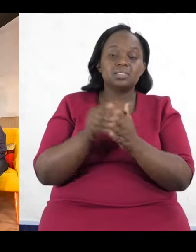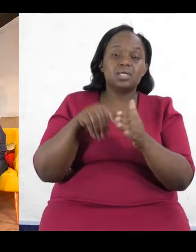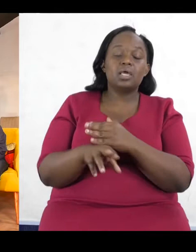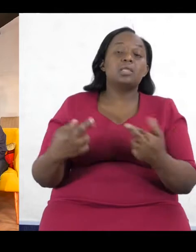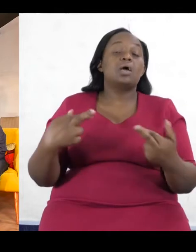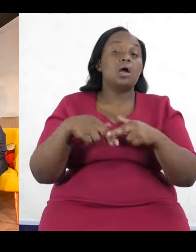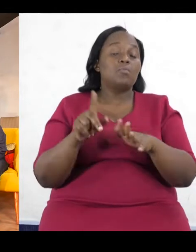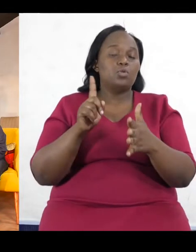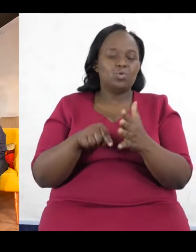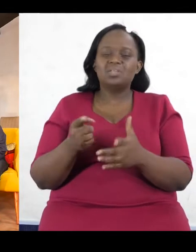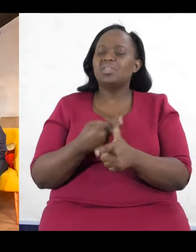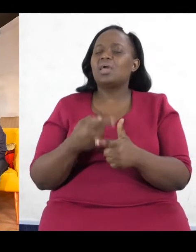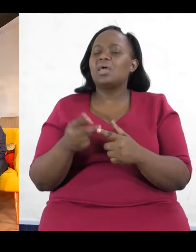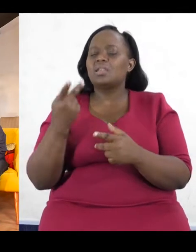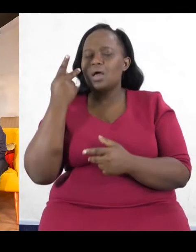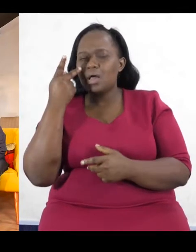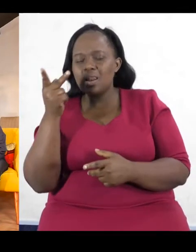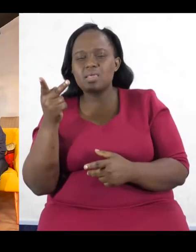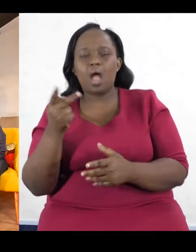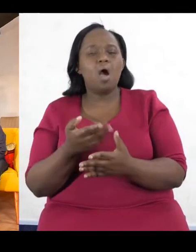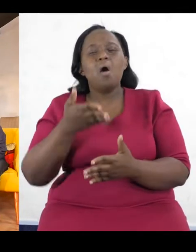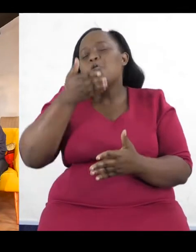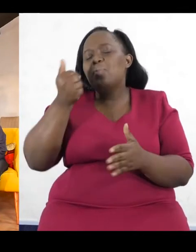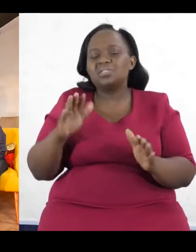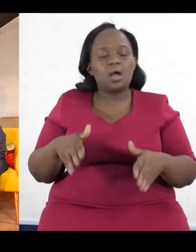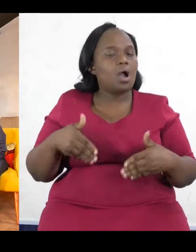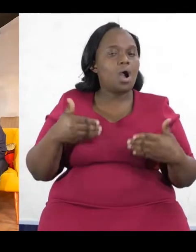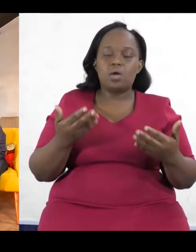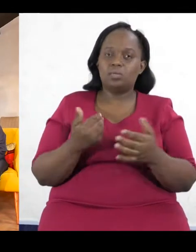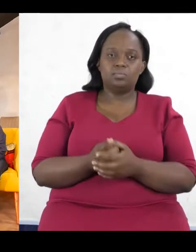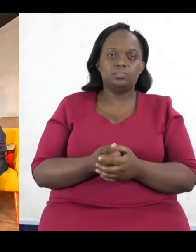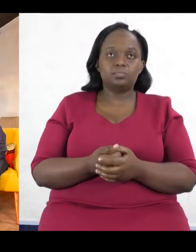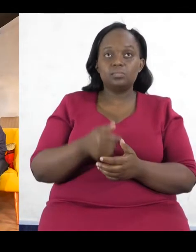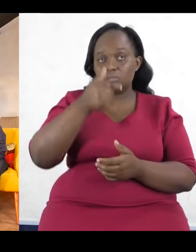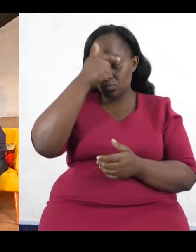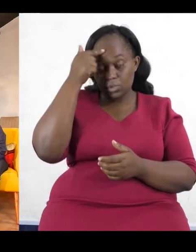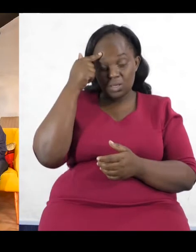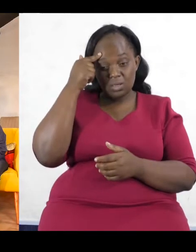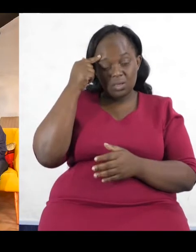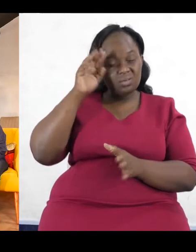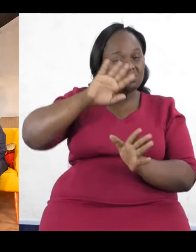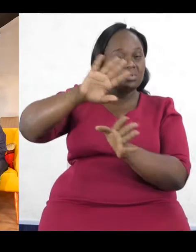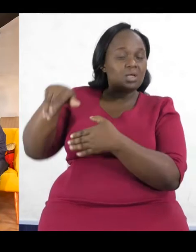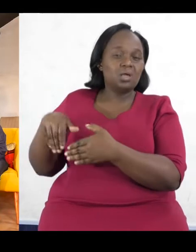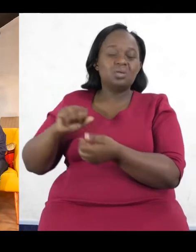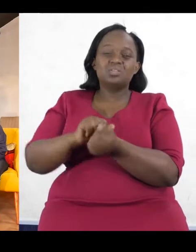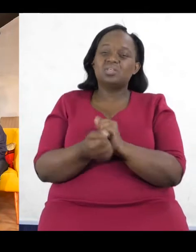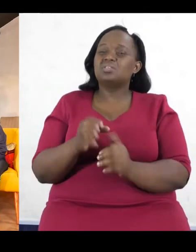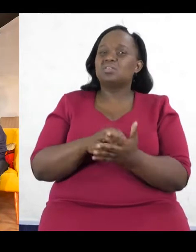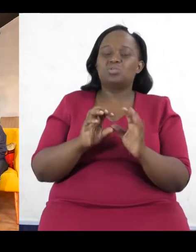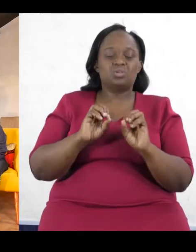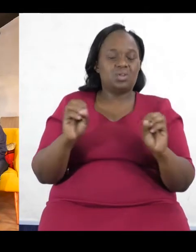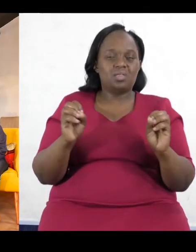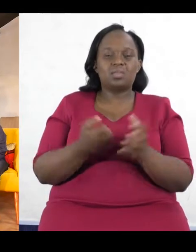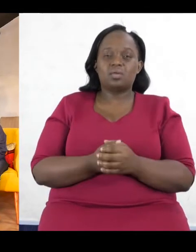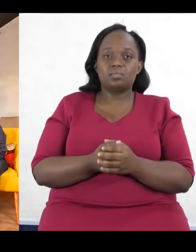just take interest in what is happening so that you know how you can do better, how we can do better or what our role is. Because